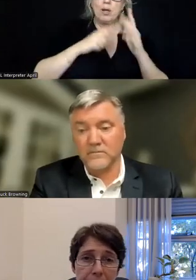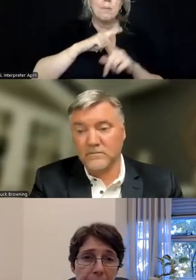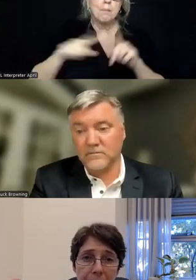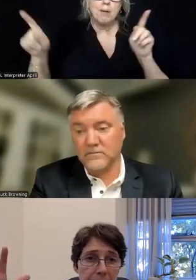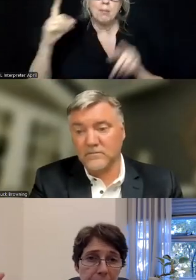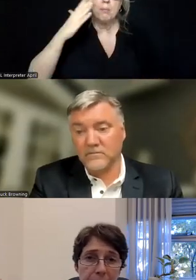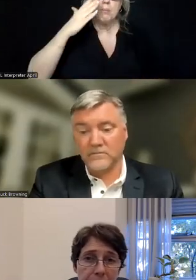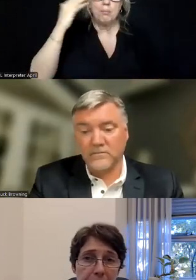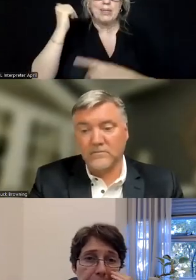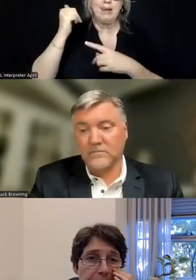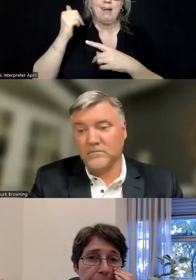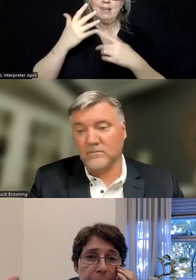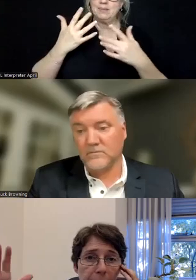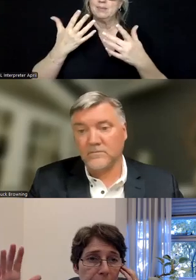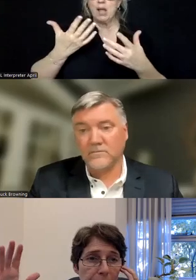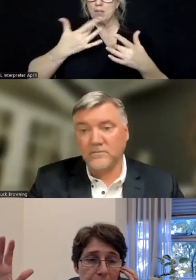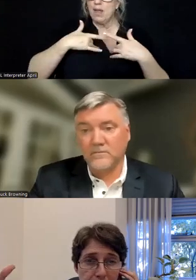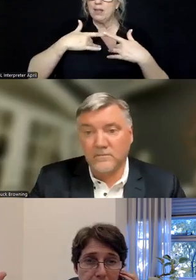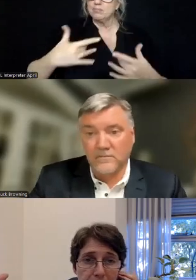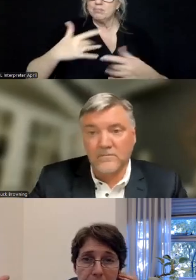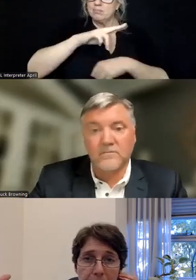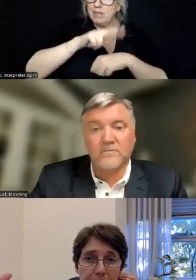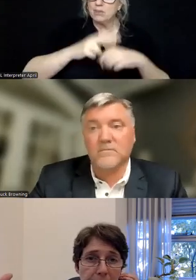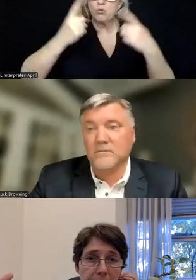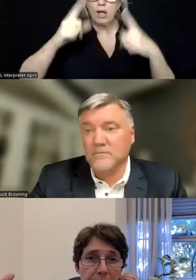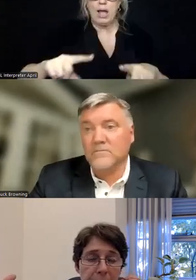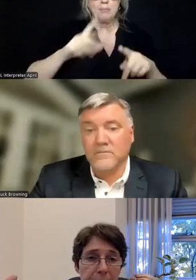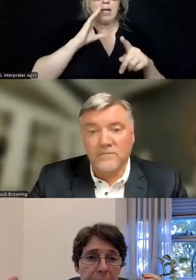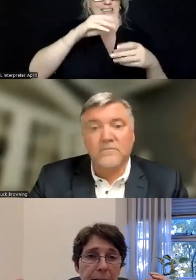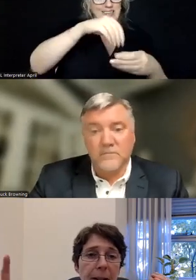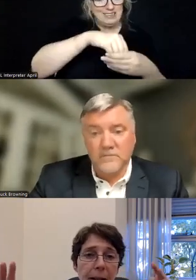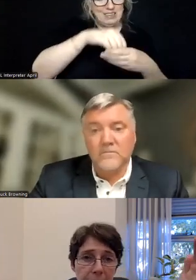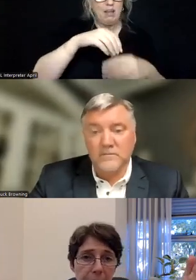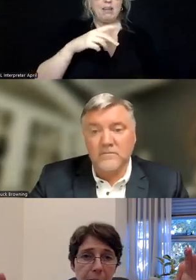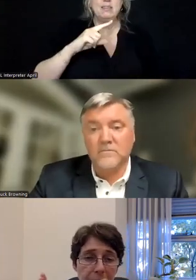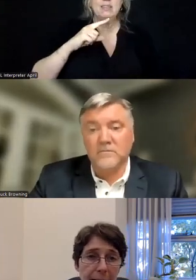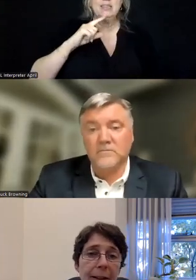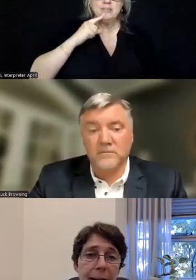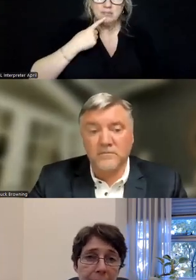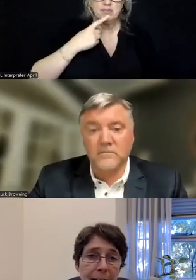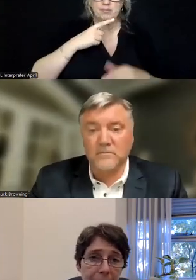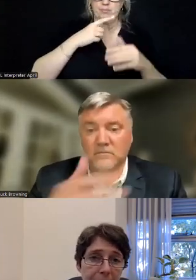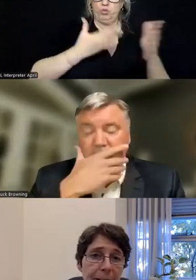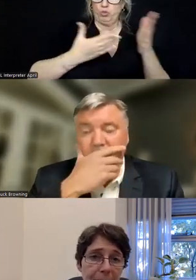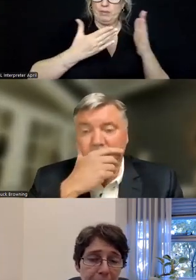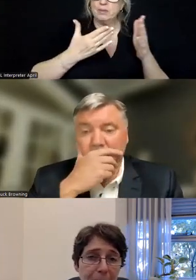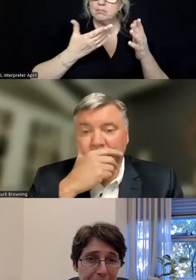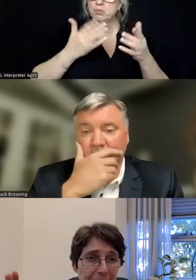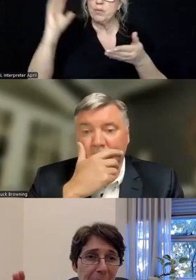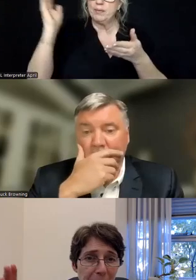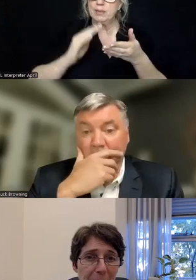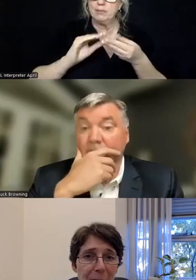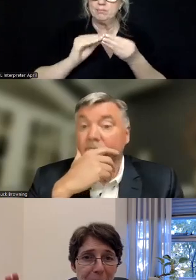that is the natural impact of building those intensive services. And so, I think that is,